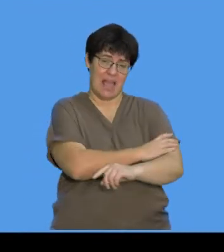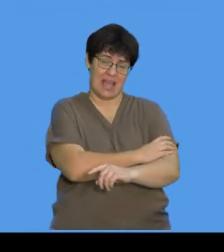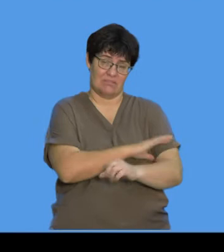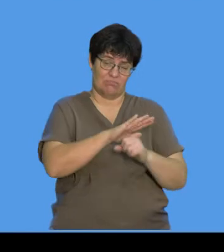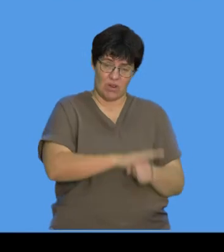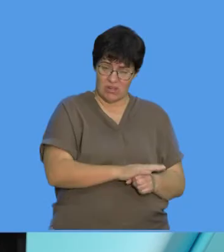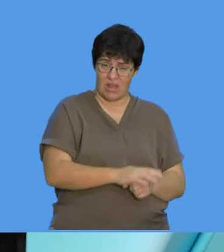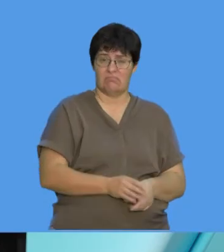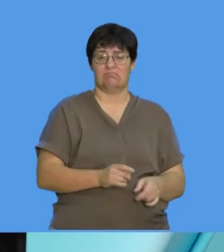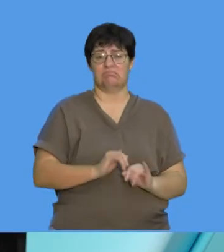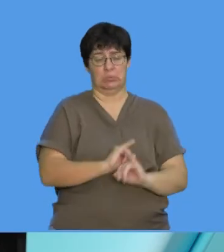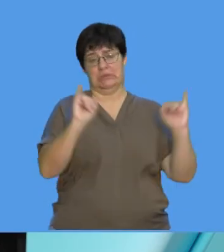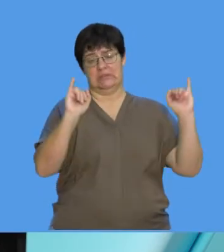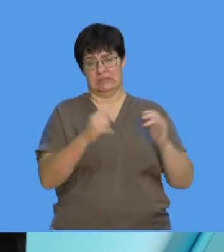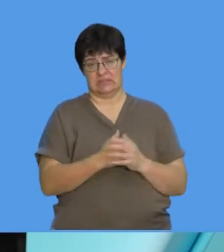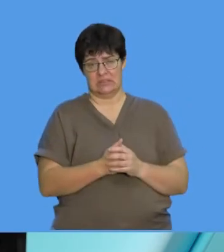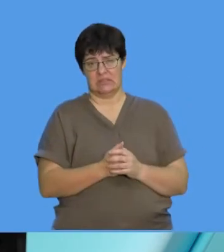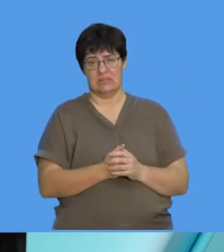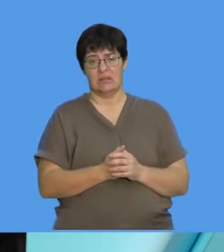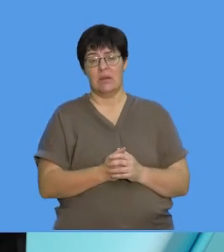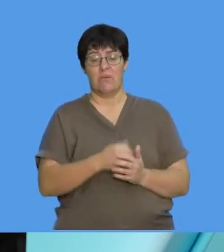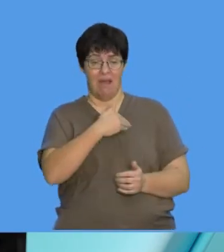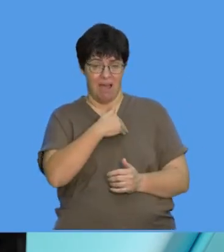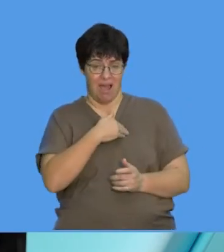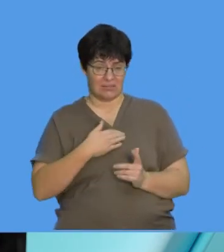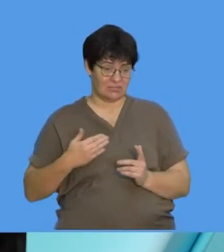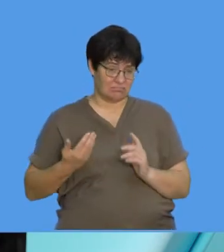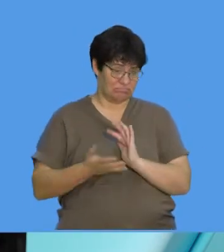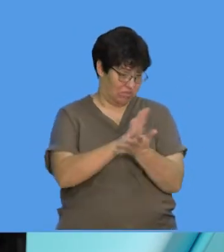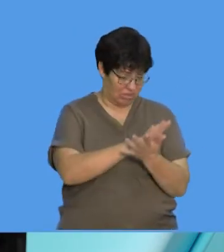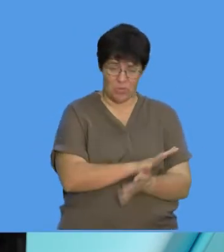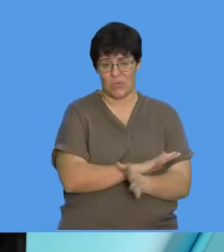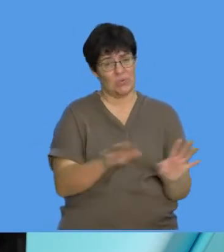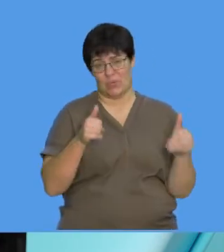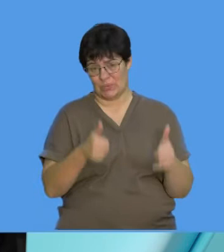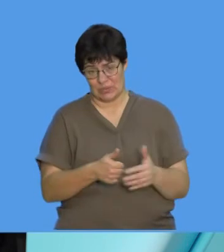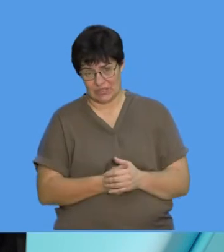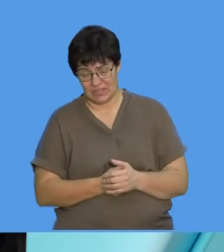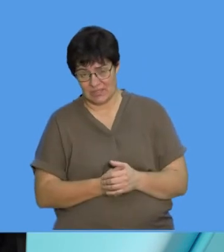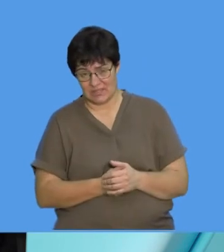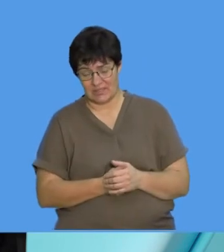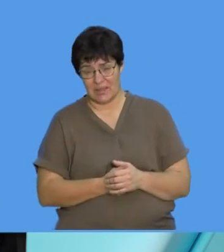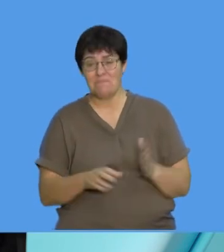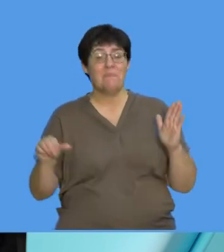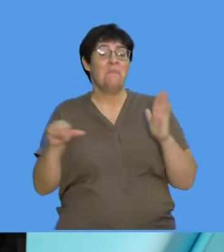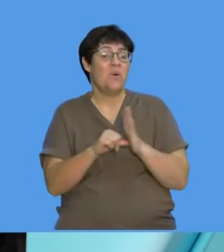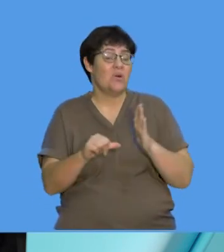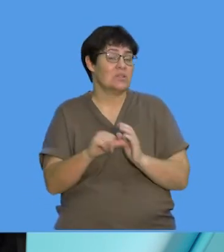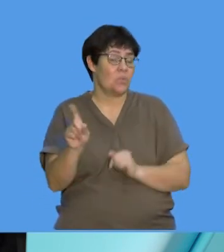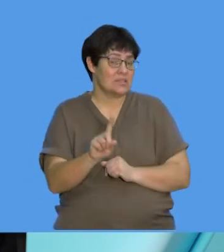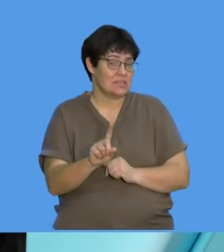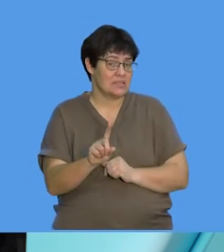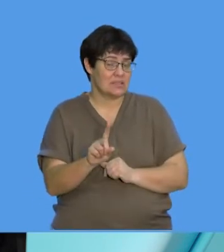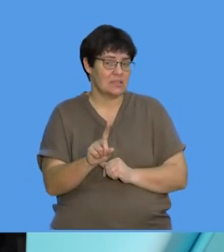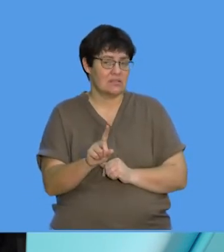blood pressure, okay? That's not really good when it starts to interfere with the heart, so not ideal. But the most important thing is,